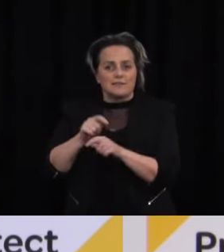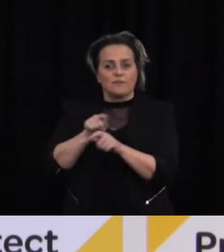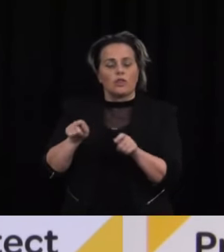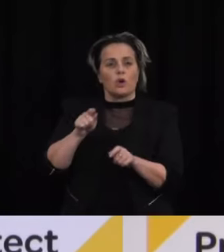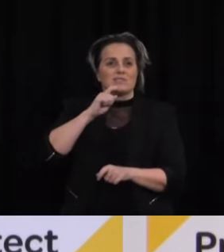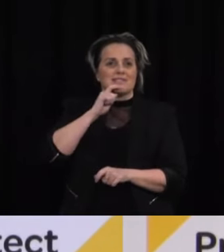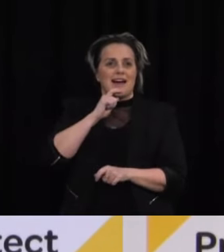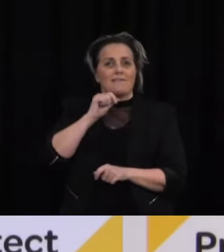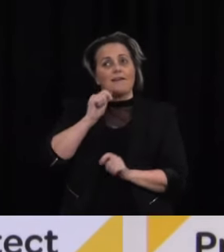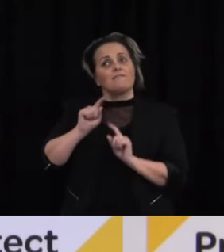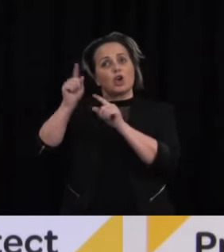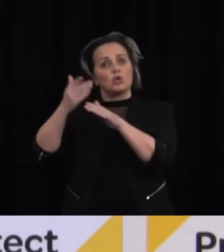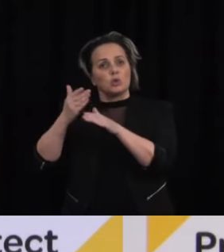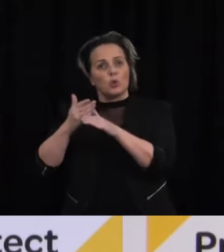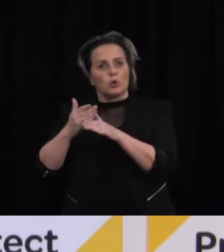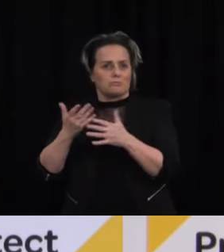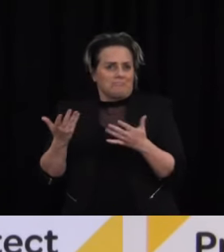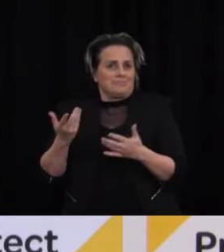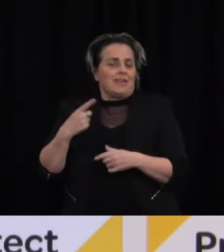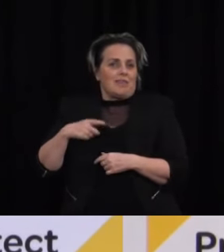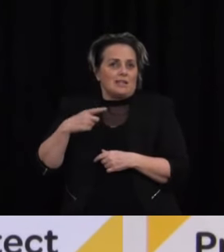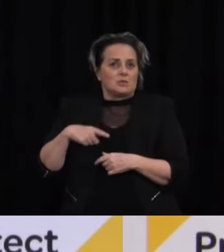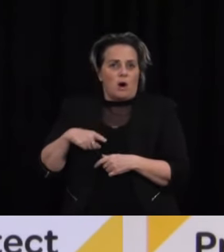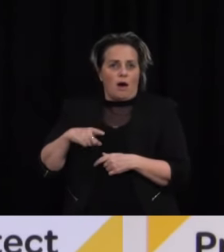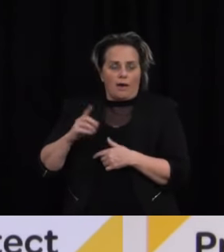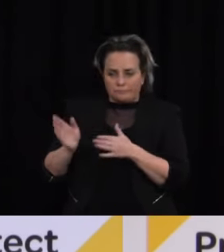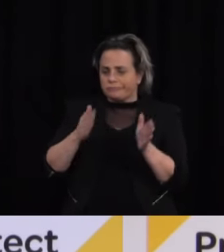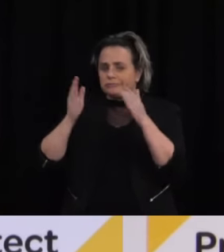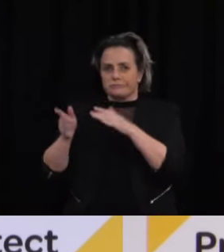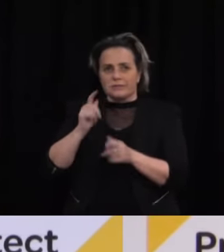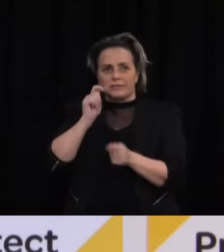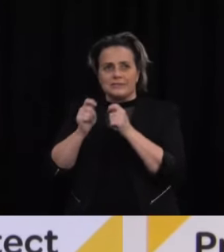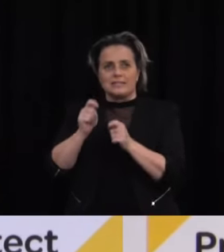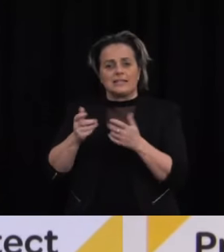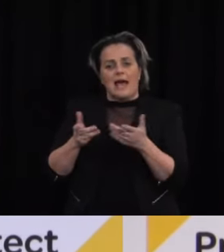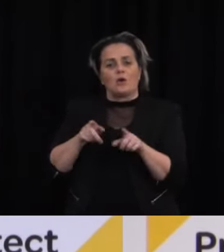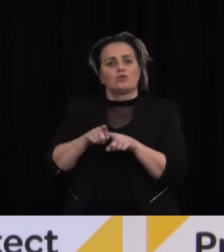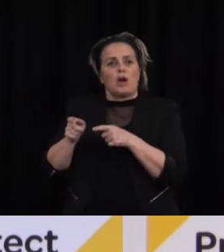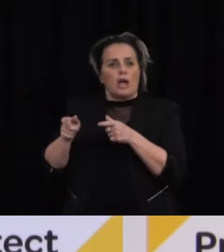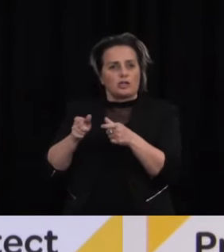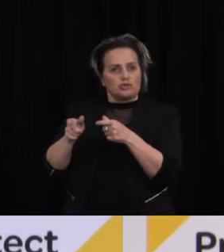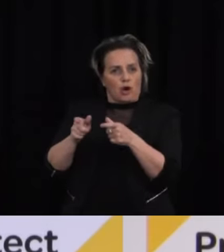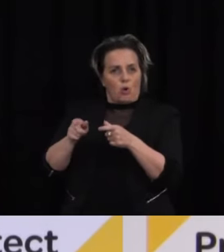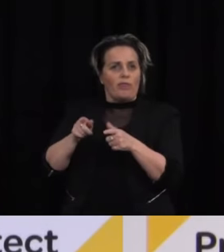permitted workplaces exactly for this purpose it's part of our control measures A